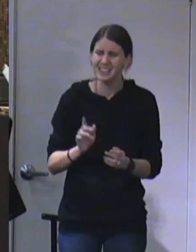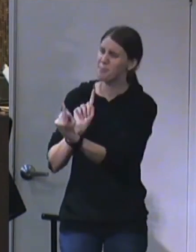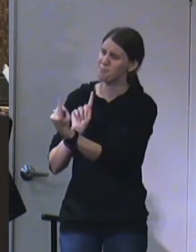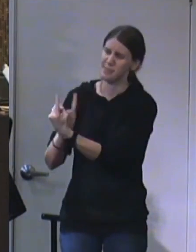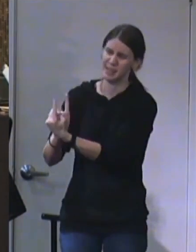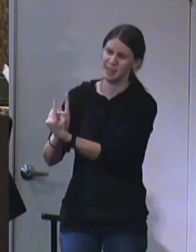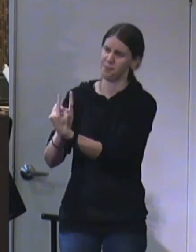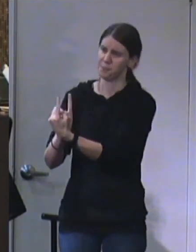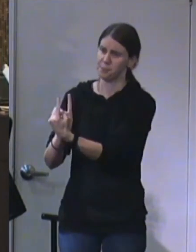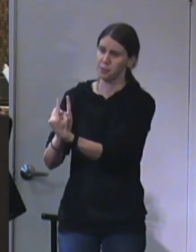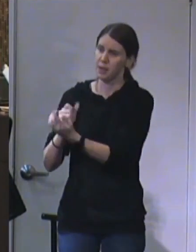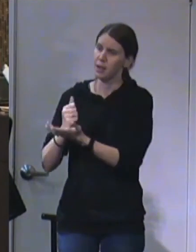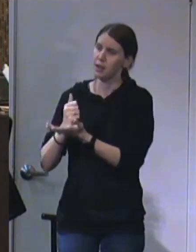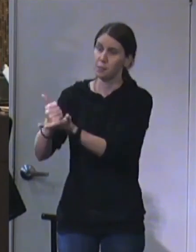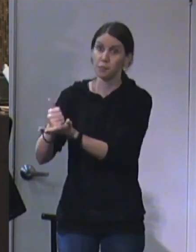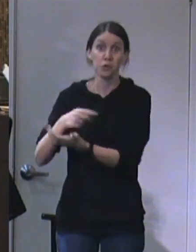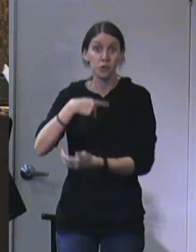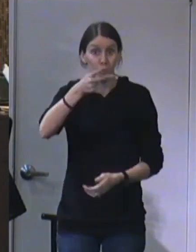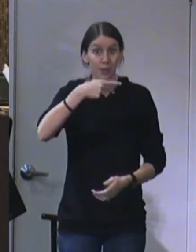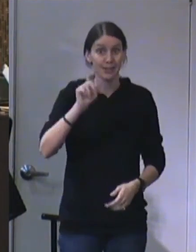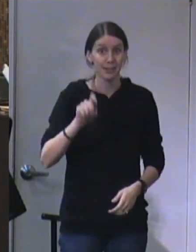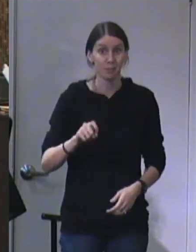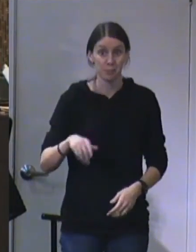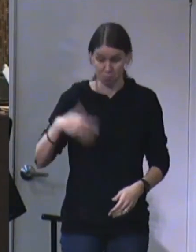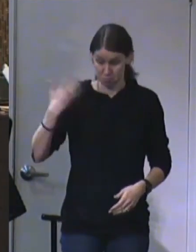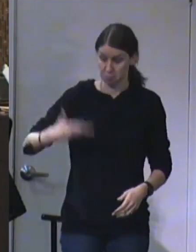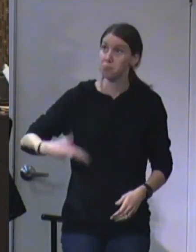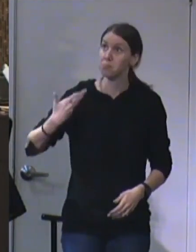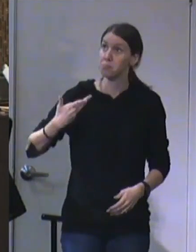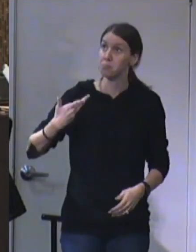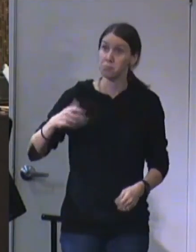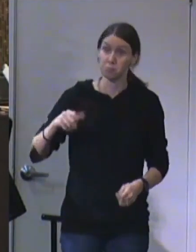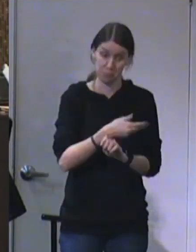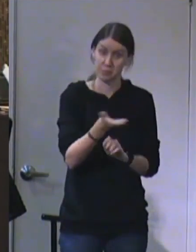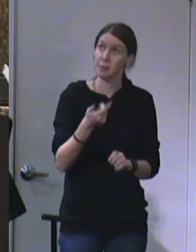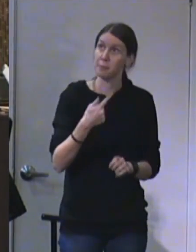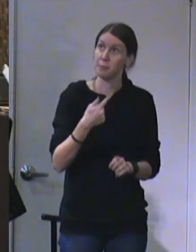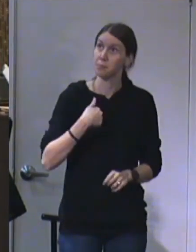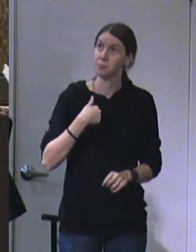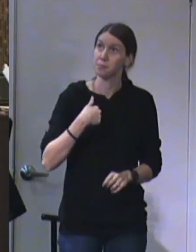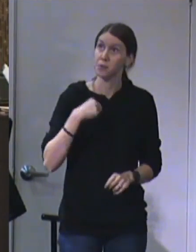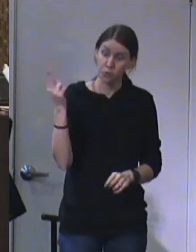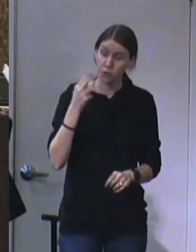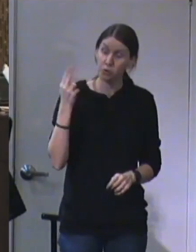very personal way. We need to say, I'm here Lord, send me. Give me the